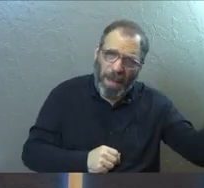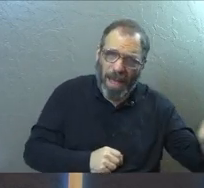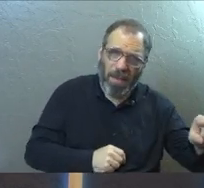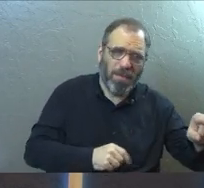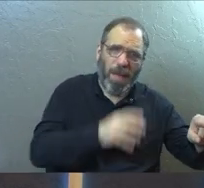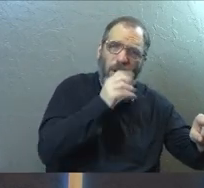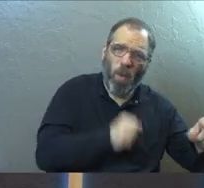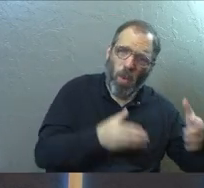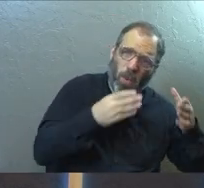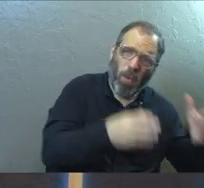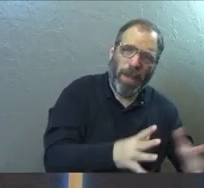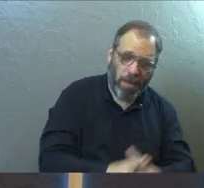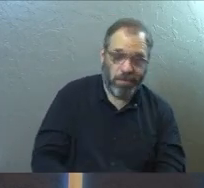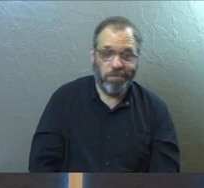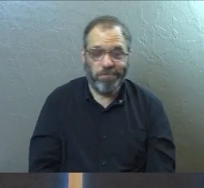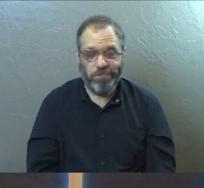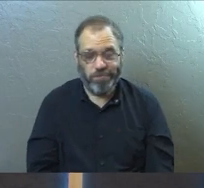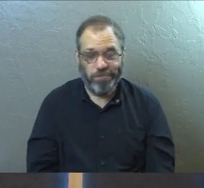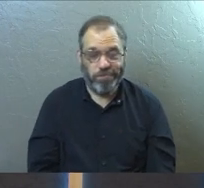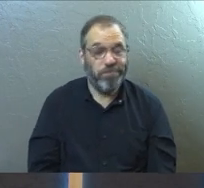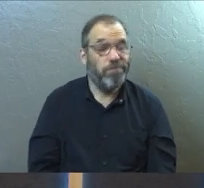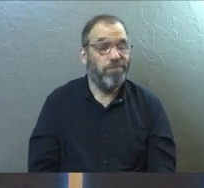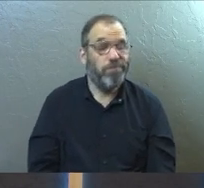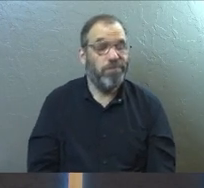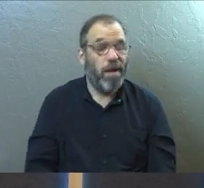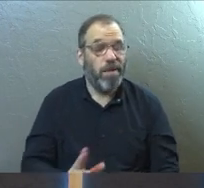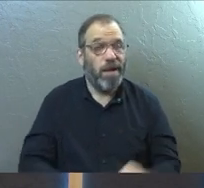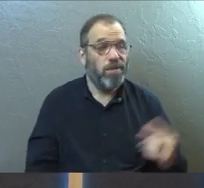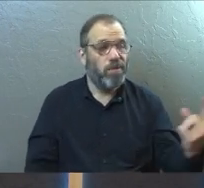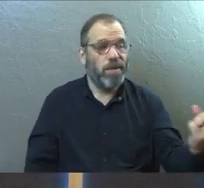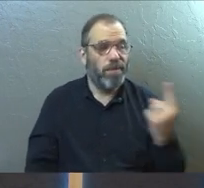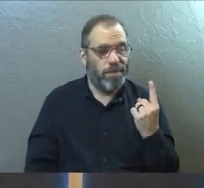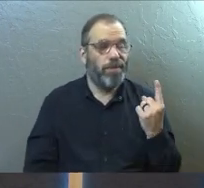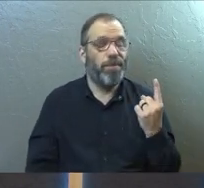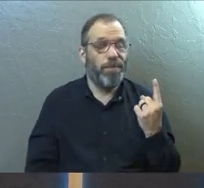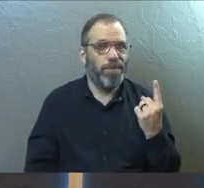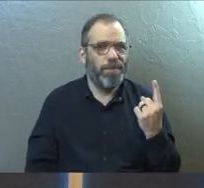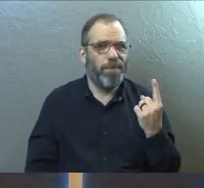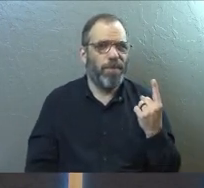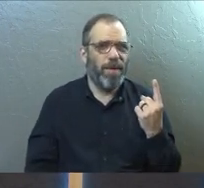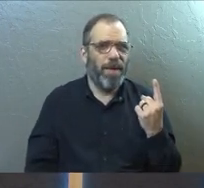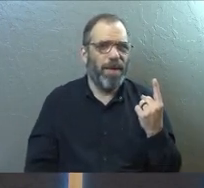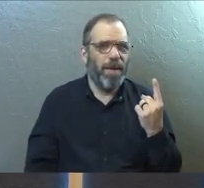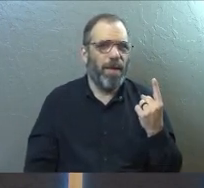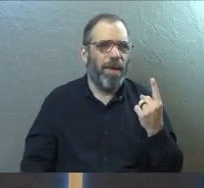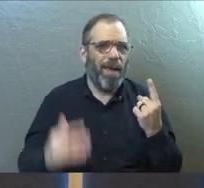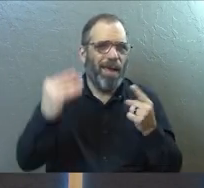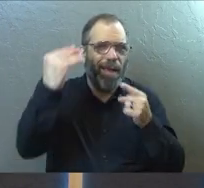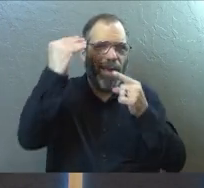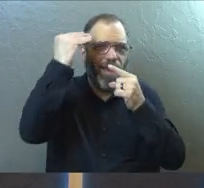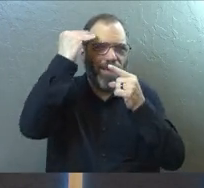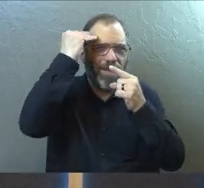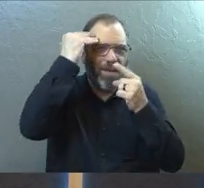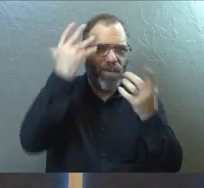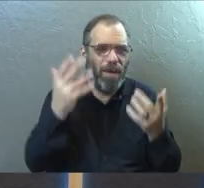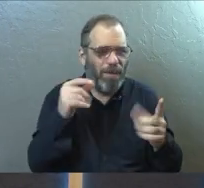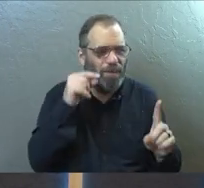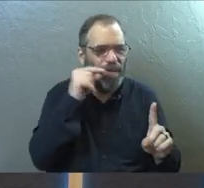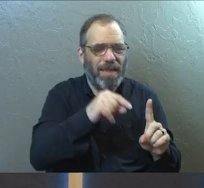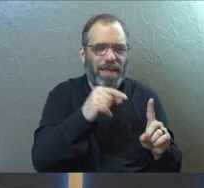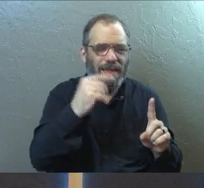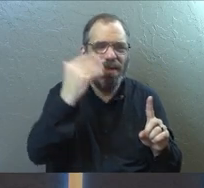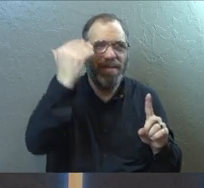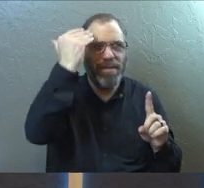than to go forward. And what's he acknowledging there? He's